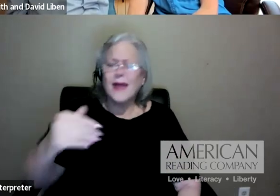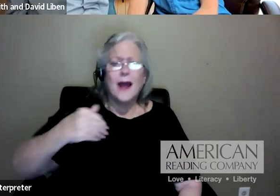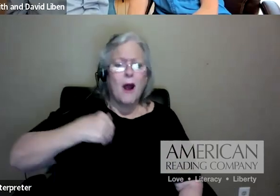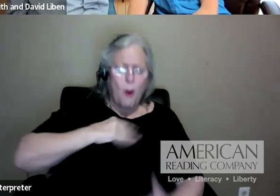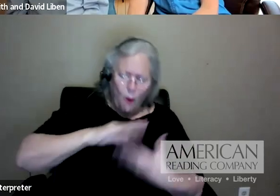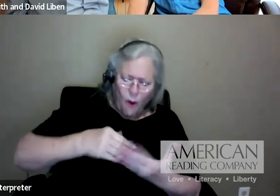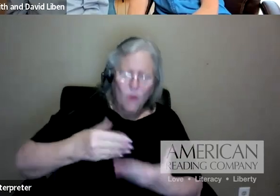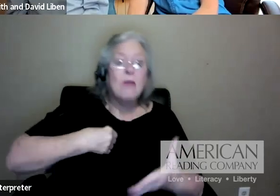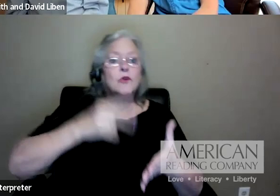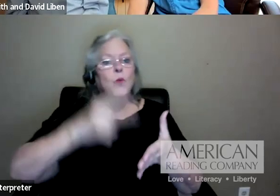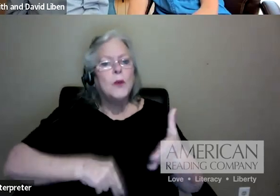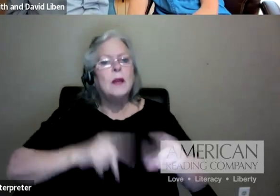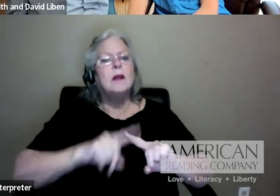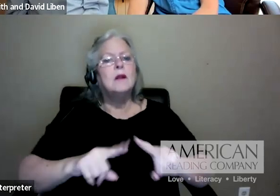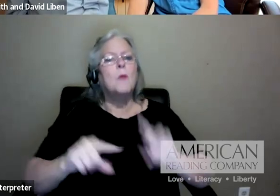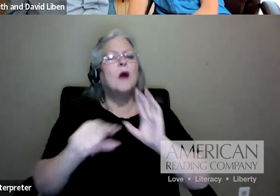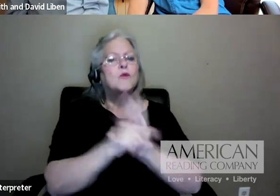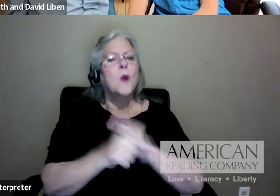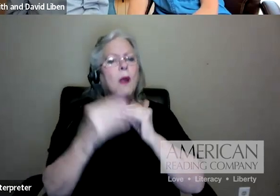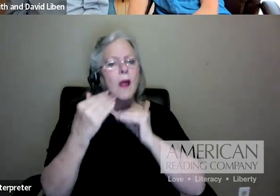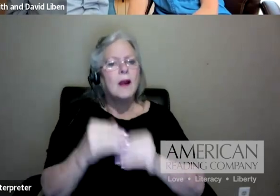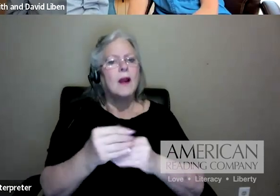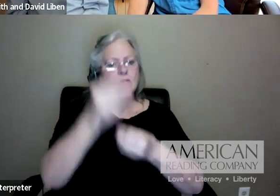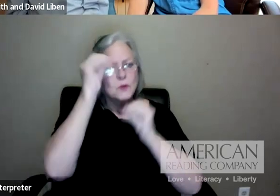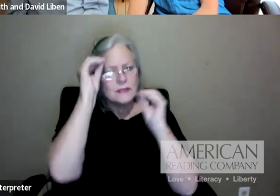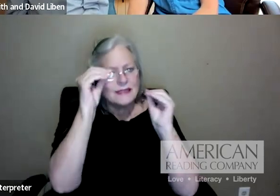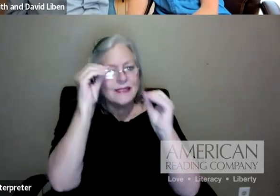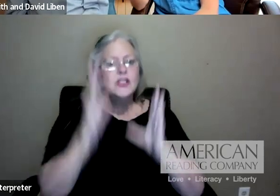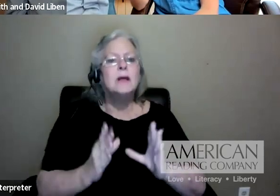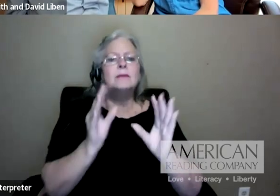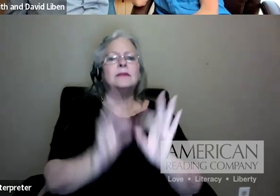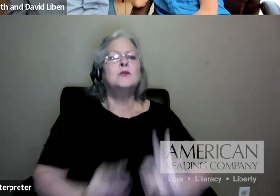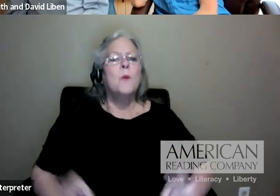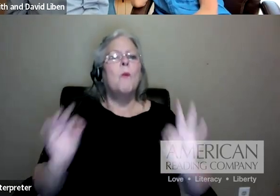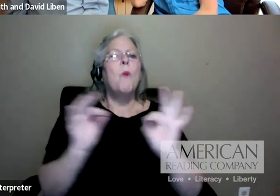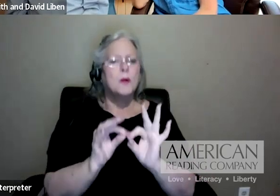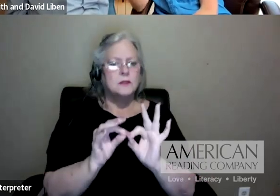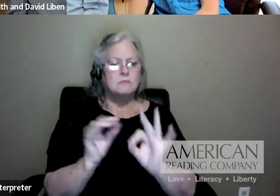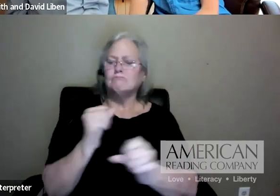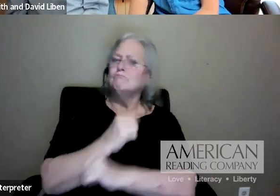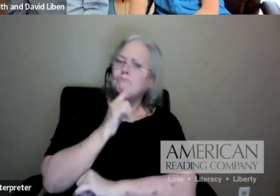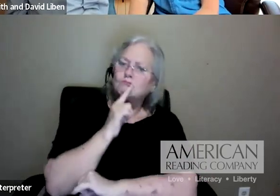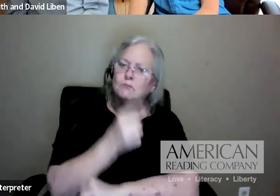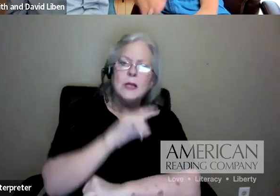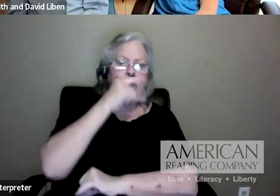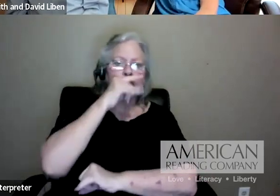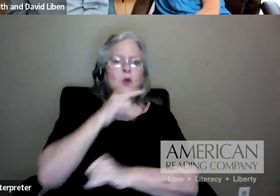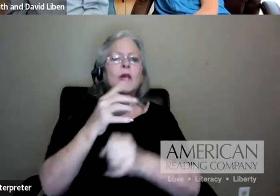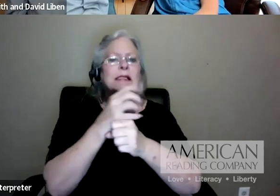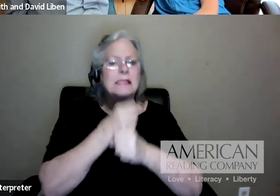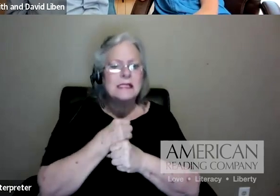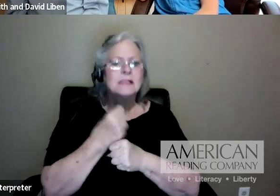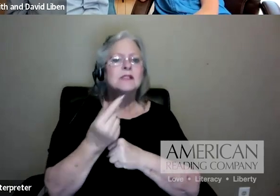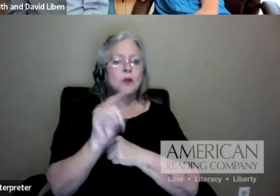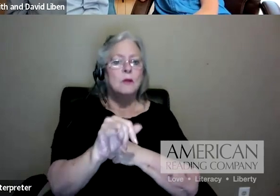instruction is really key that making that text accessible to the kids is important rather than, um, kids only